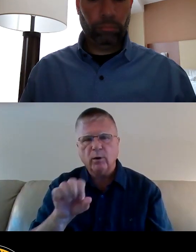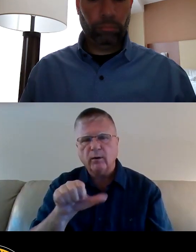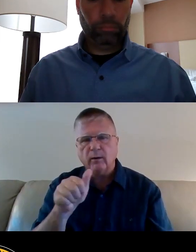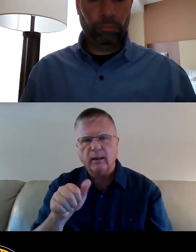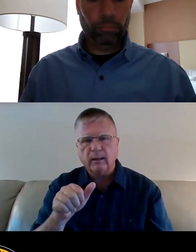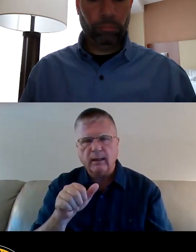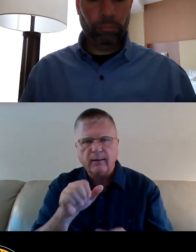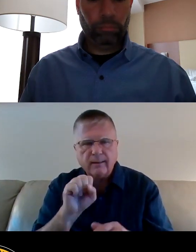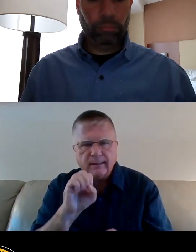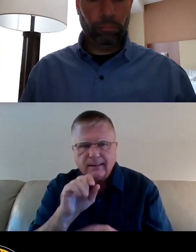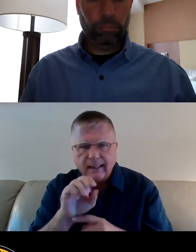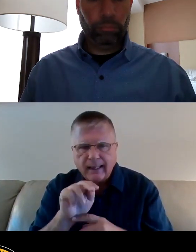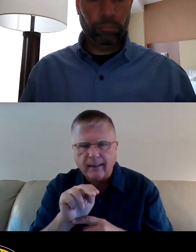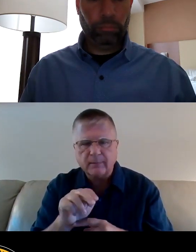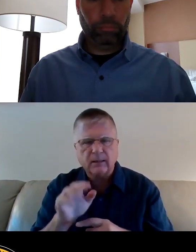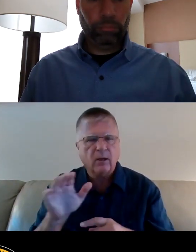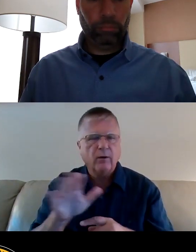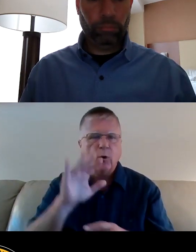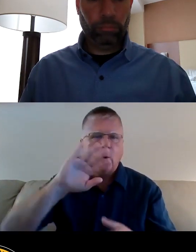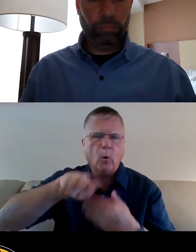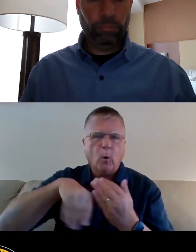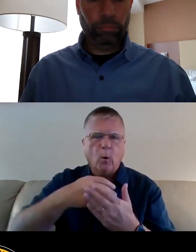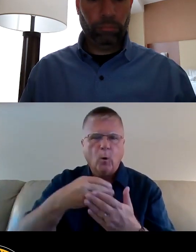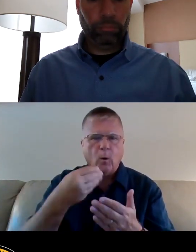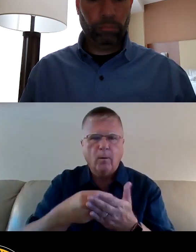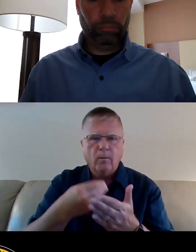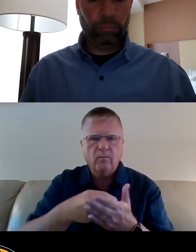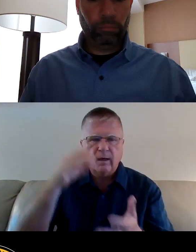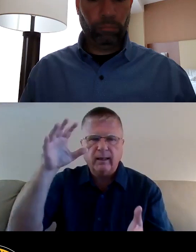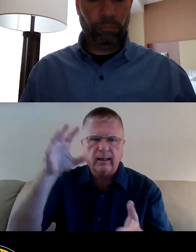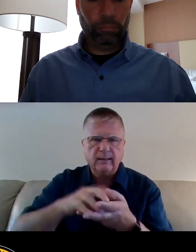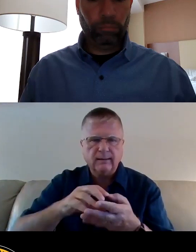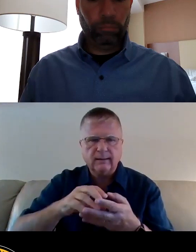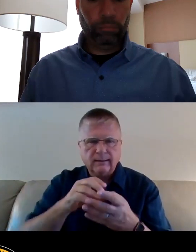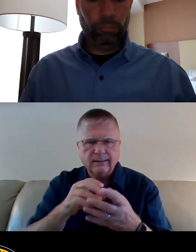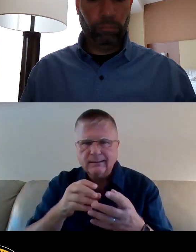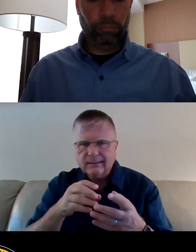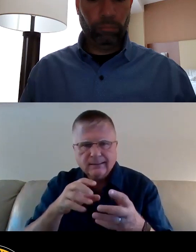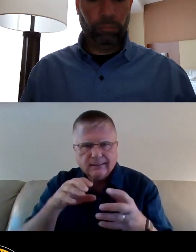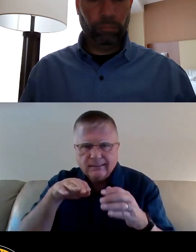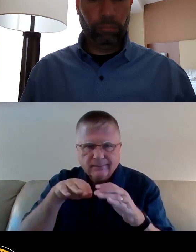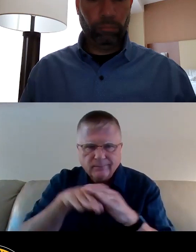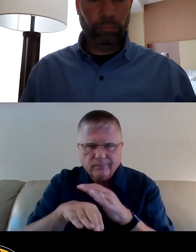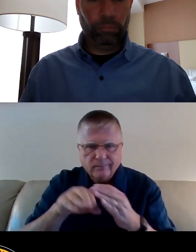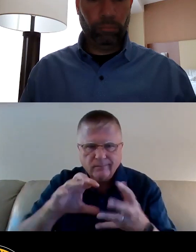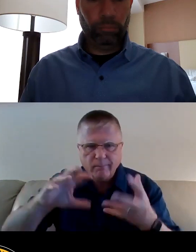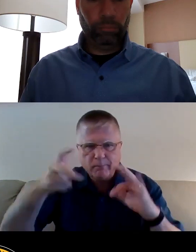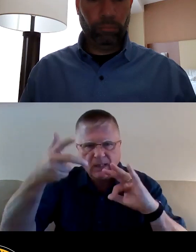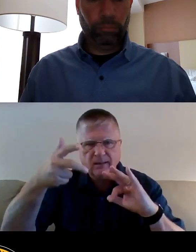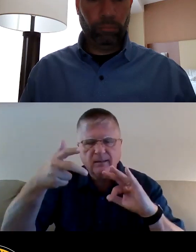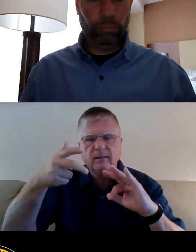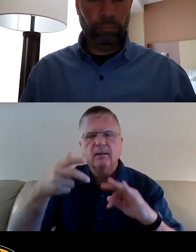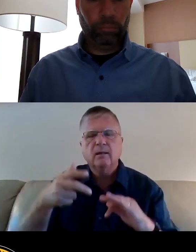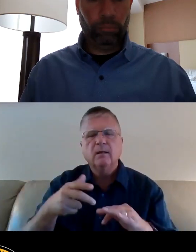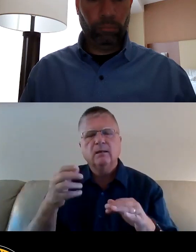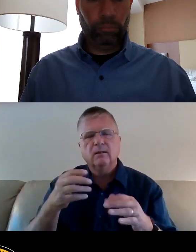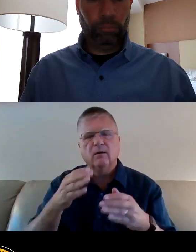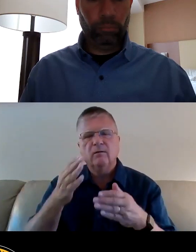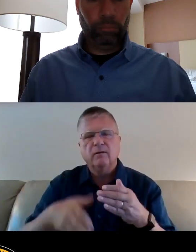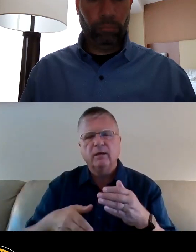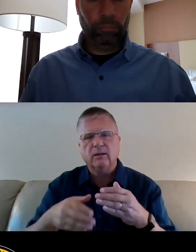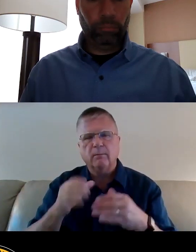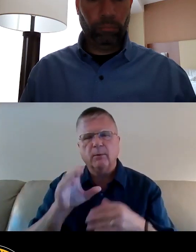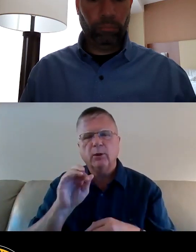finances compromised. So in closing, ComputerReach and our